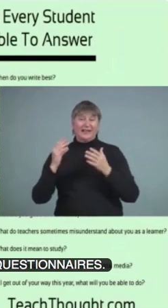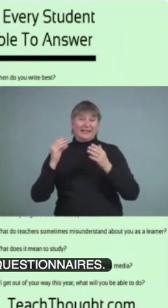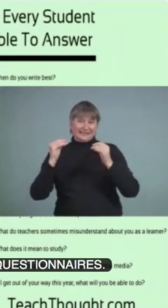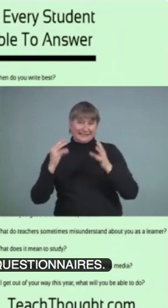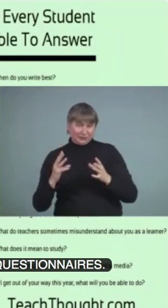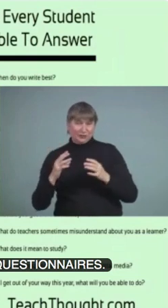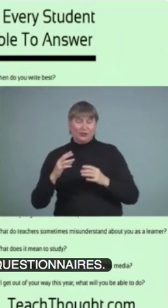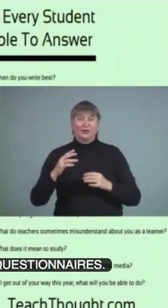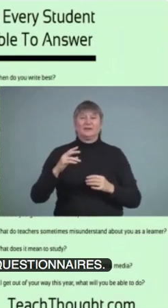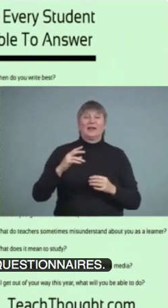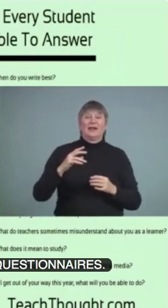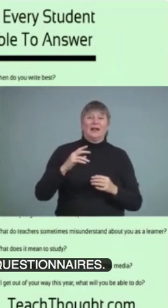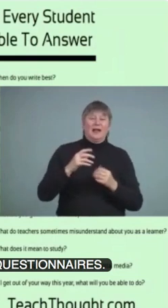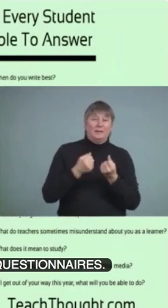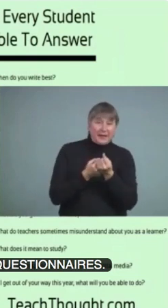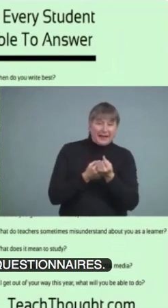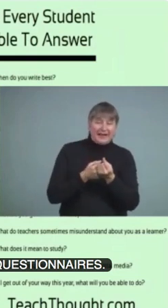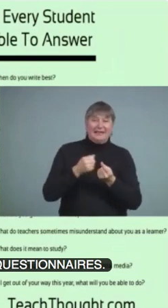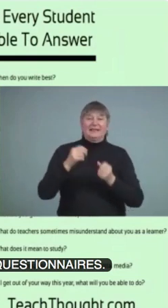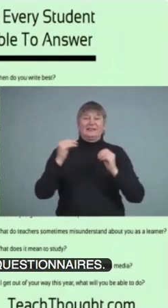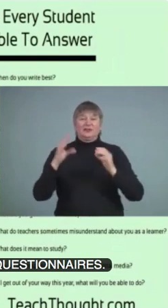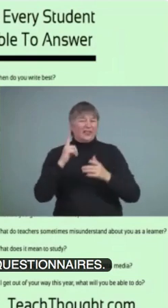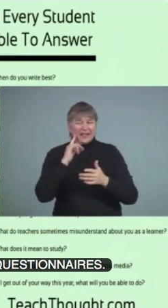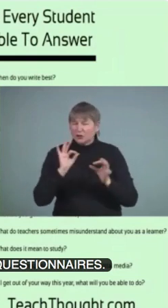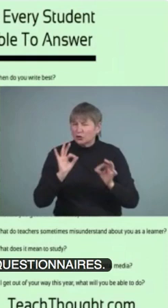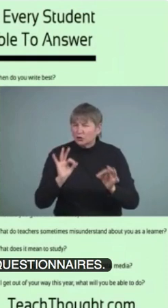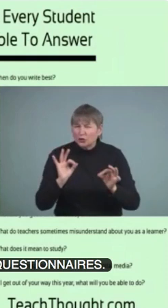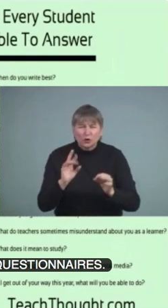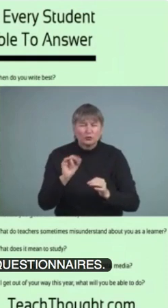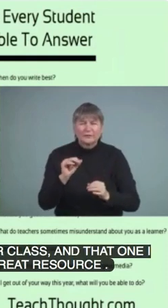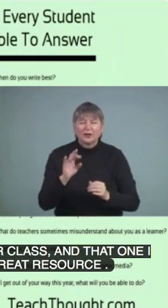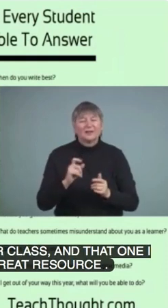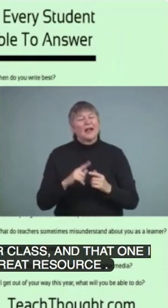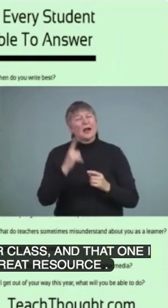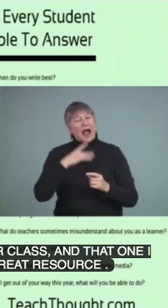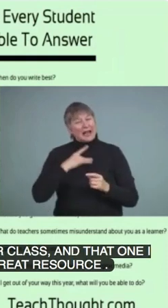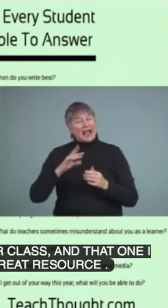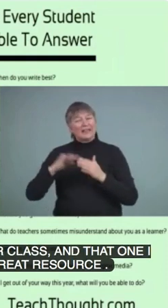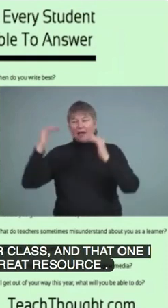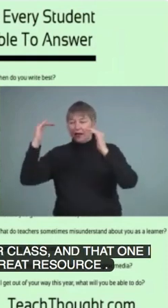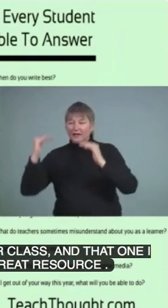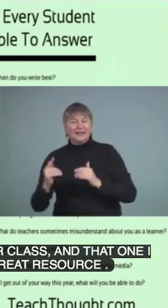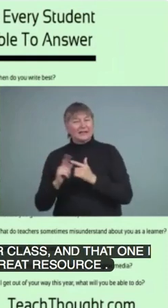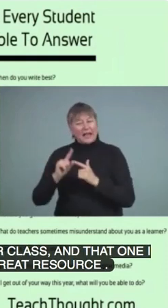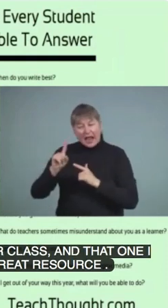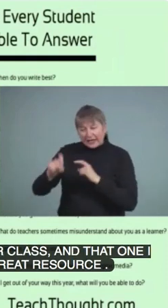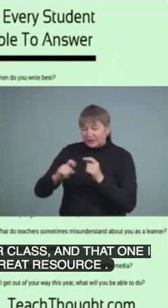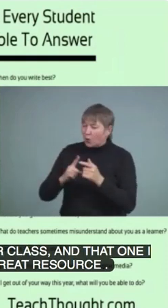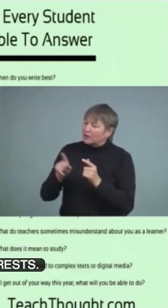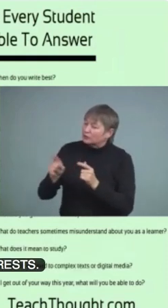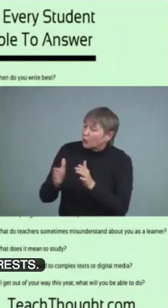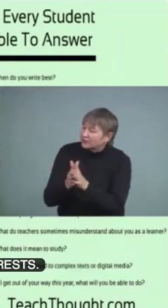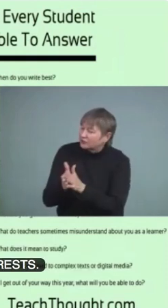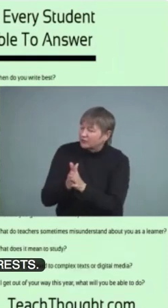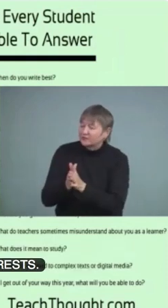find is a great resource. I like it because it asks about their interests. It has the